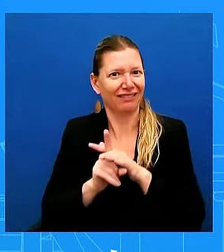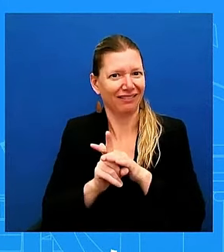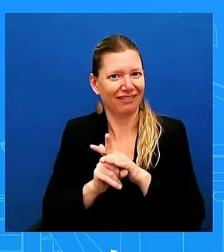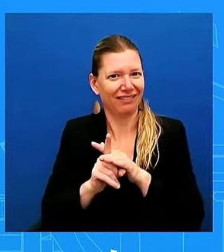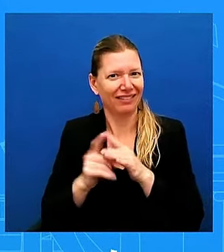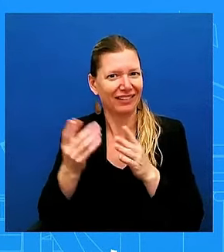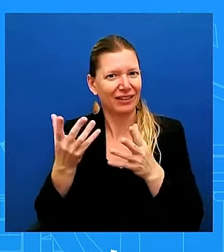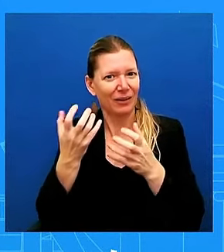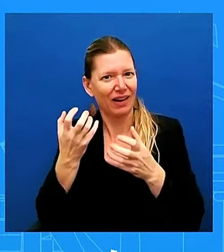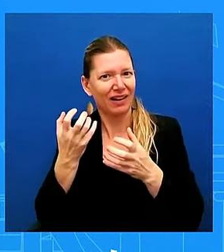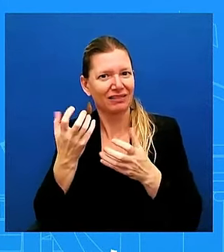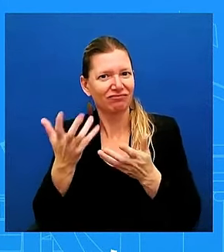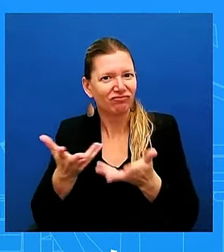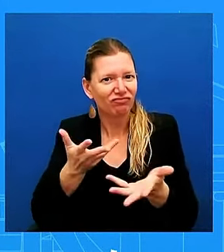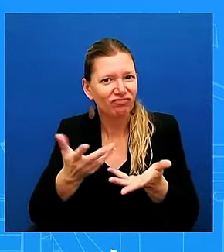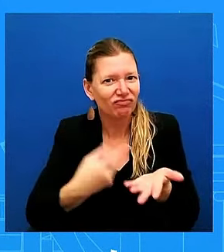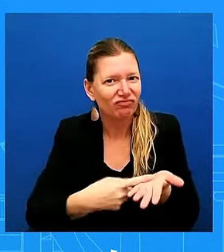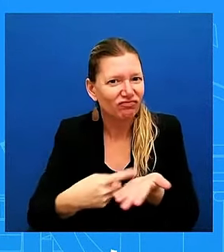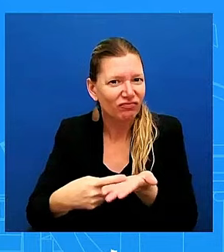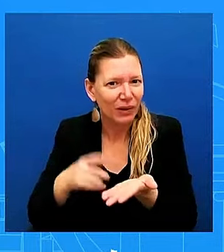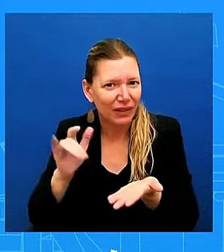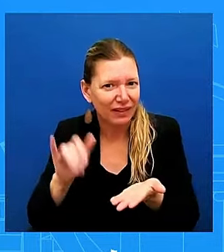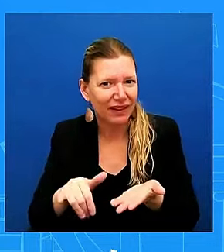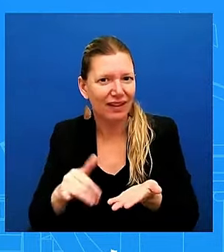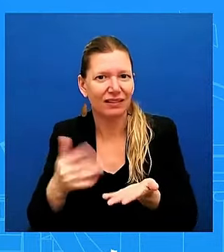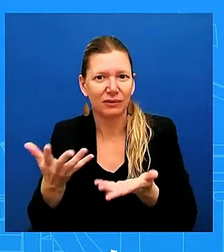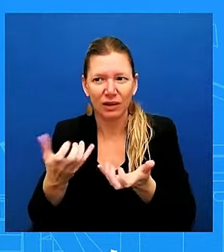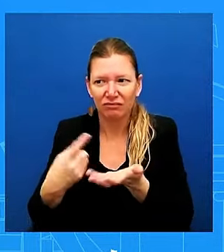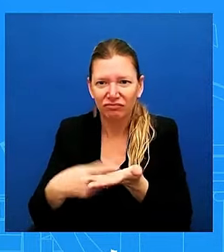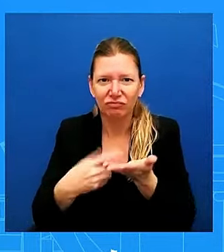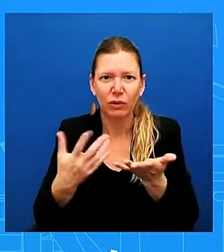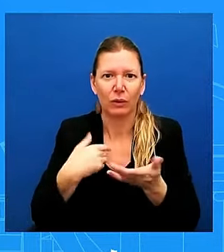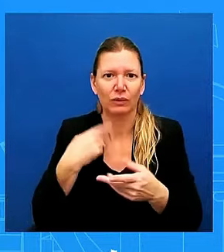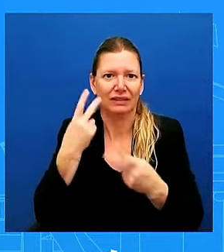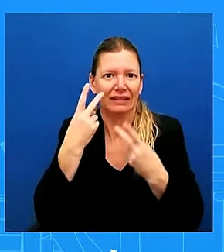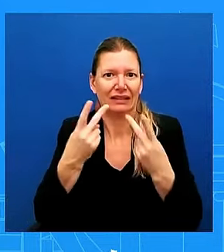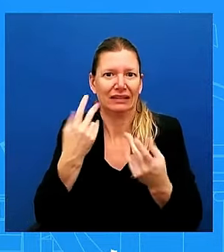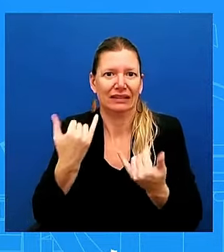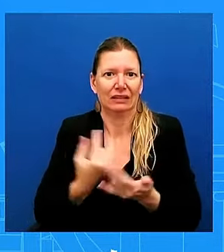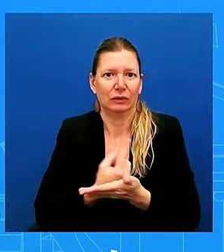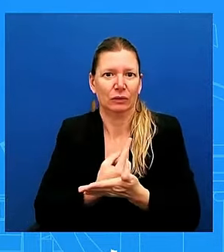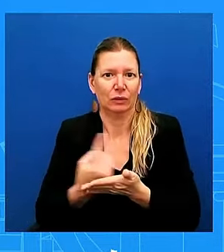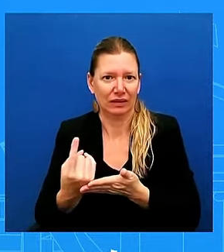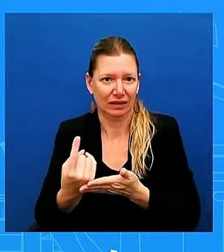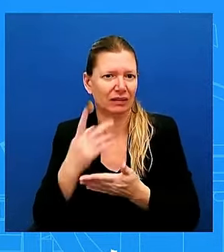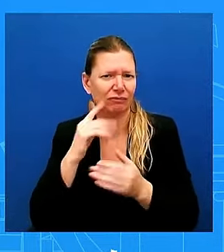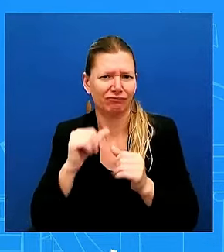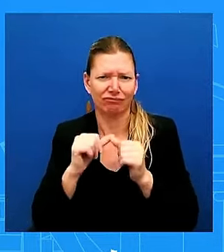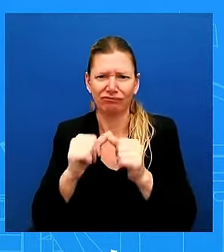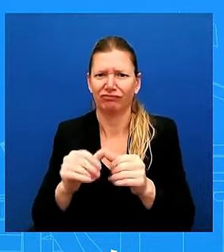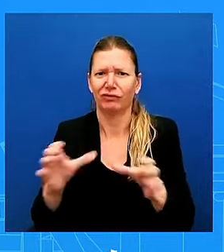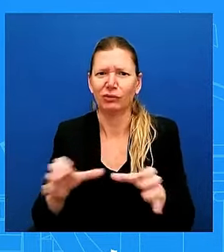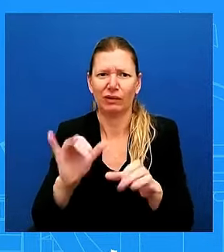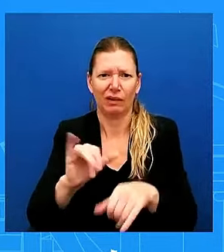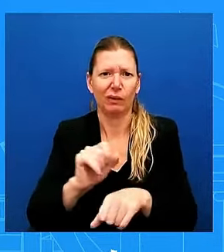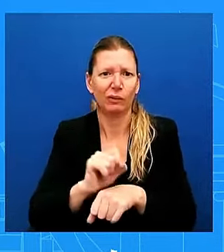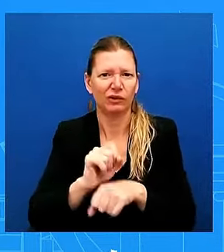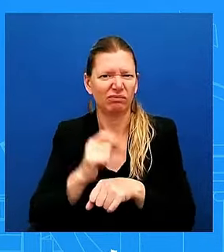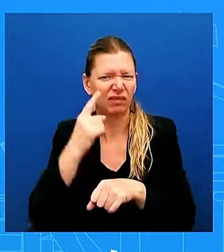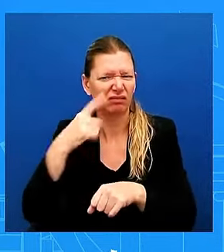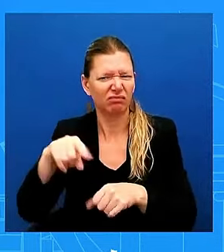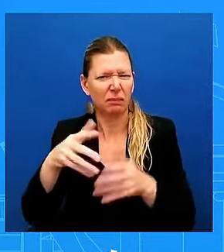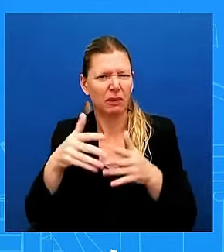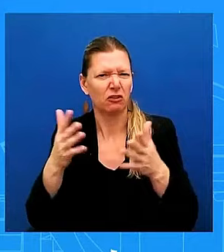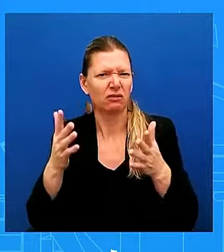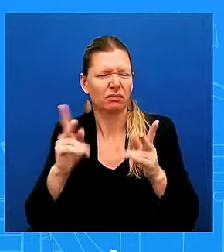And I think that's what the American people want to see. I've got Selene. Thanks, Karine. So former president Donald Trump threatened to revoke the